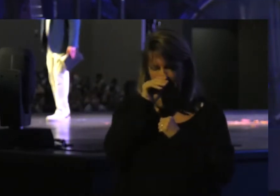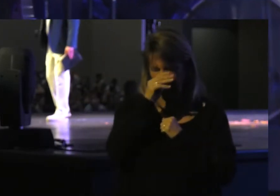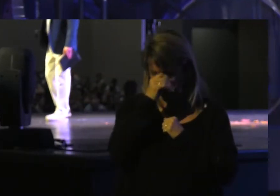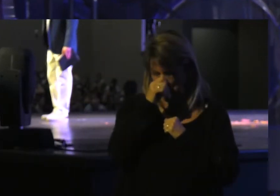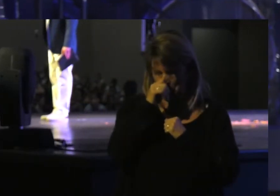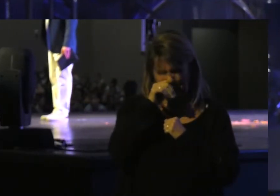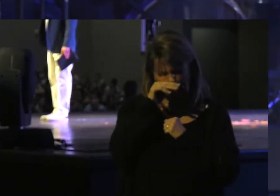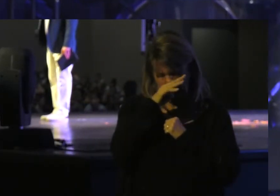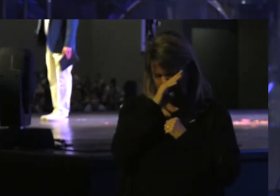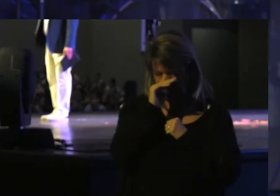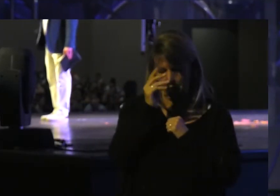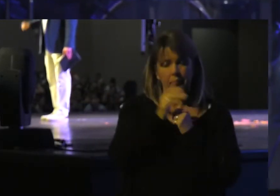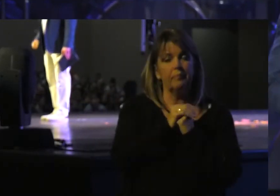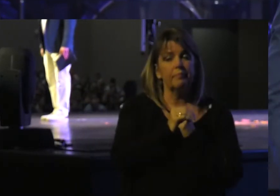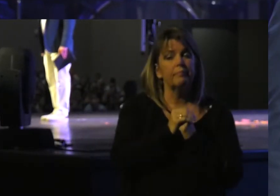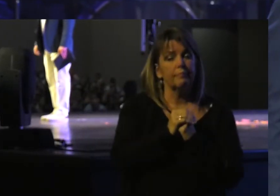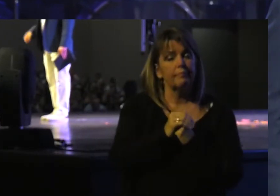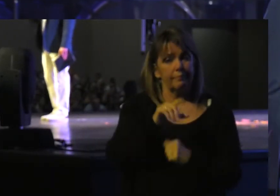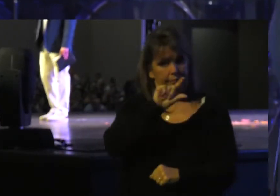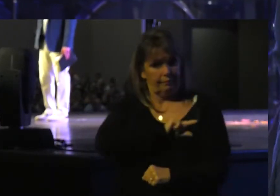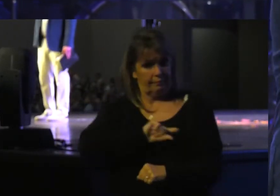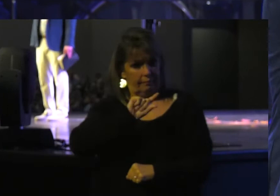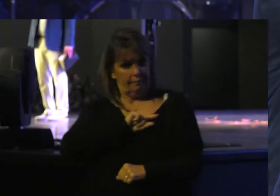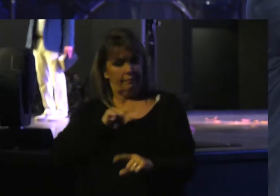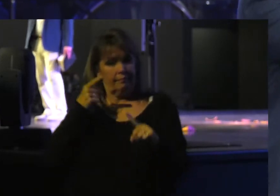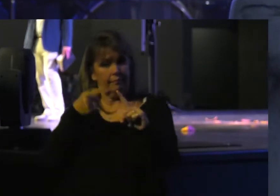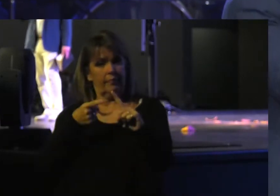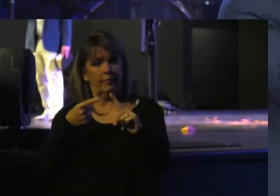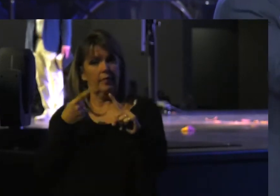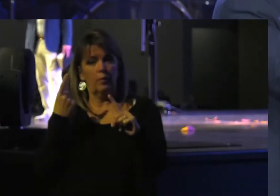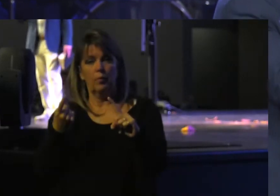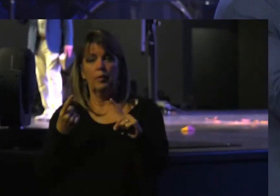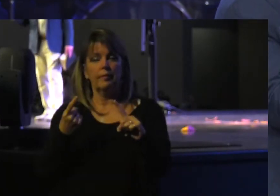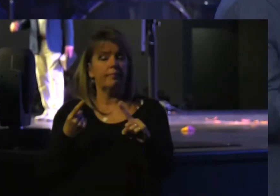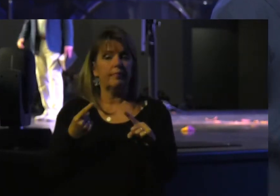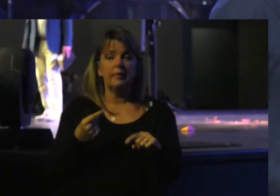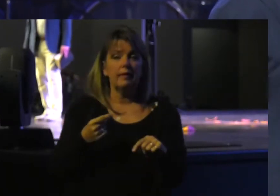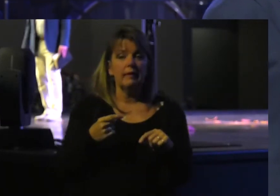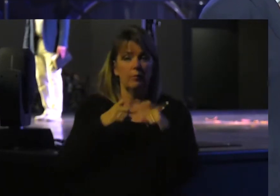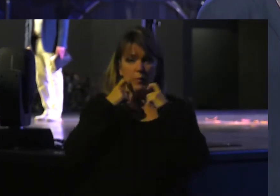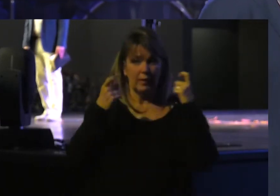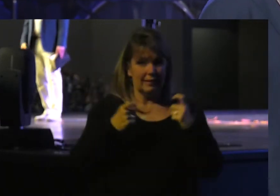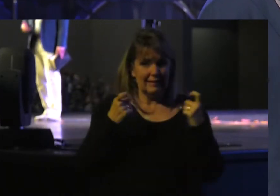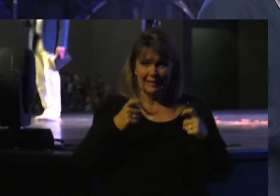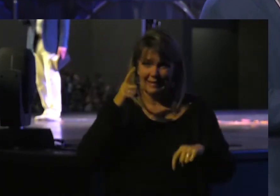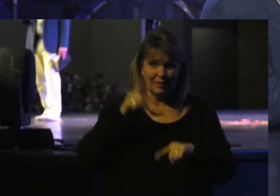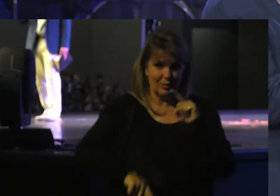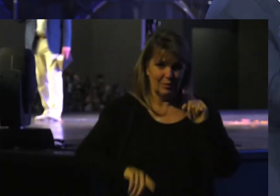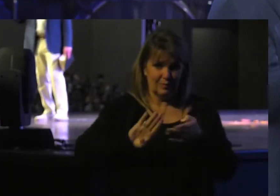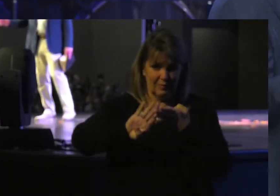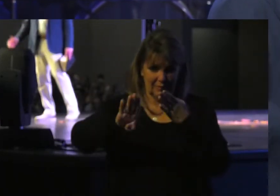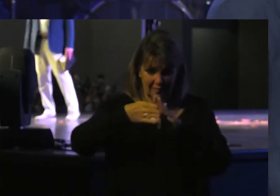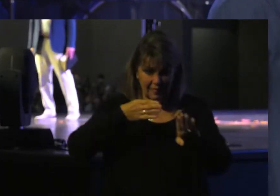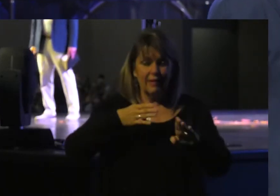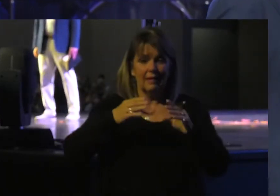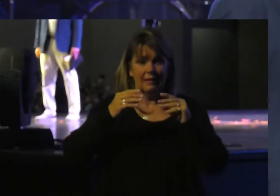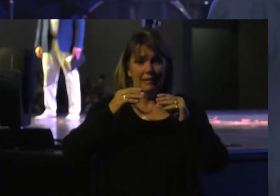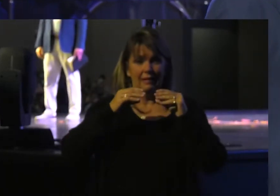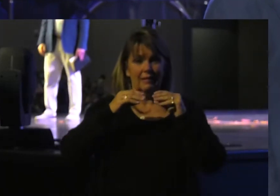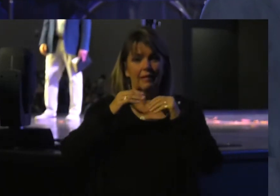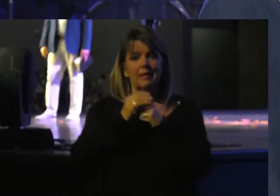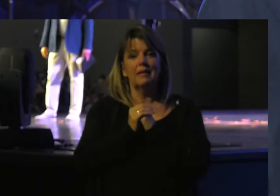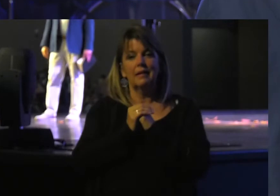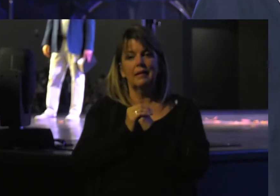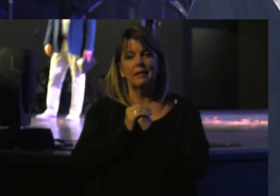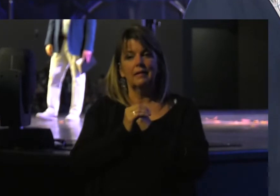word To the guilty There is only One unforgivable Sin In the scripture The scripture Teaches us that It is